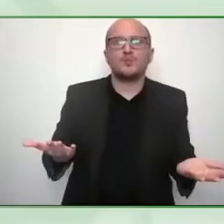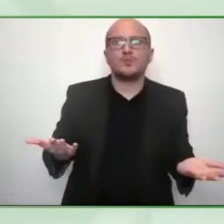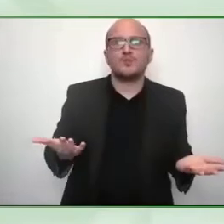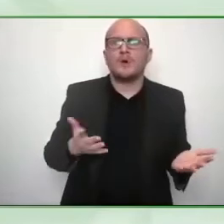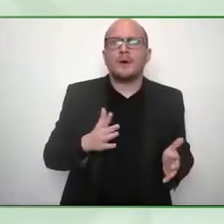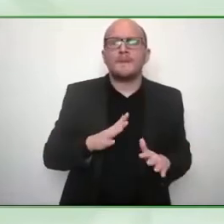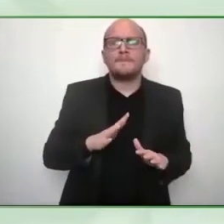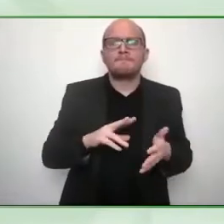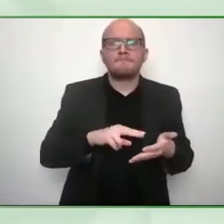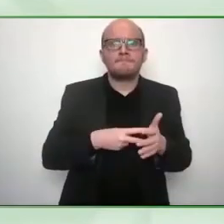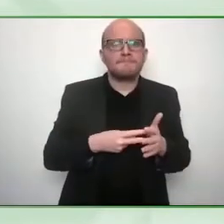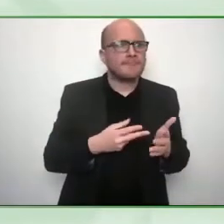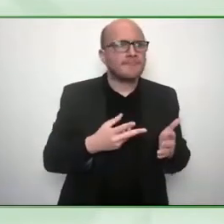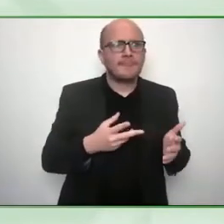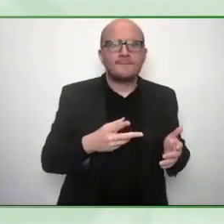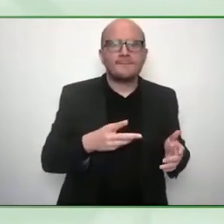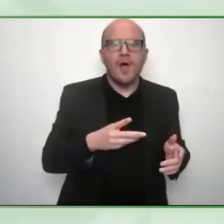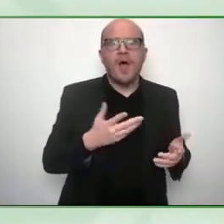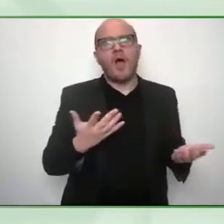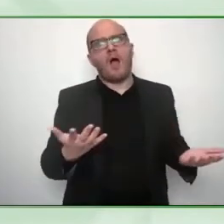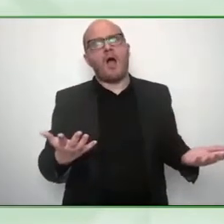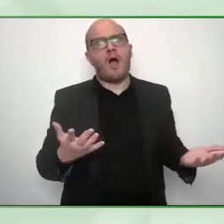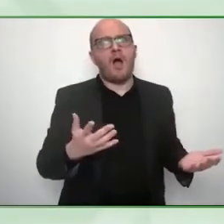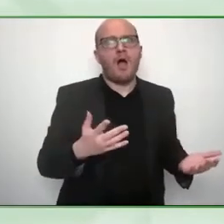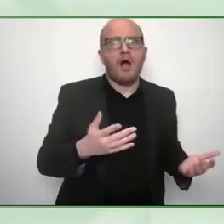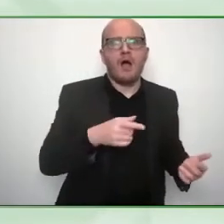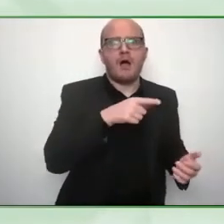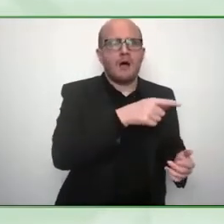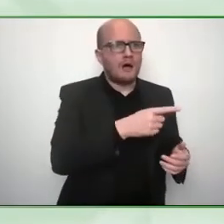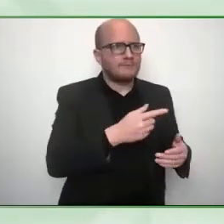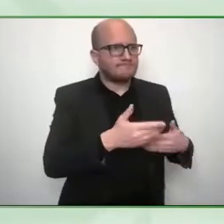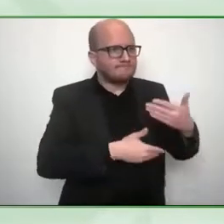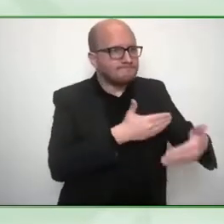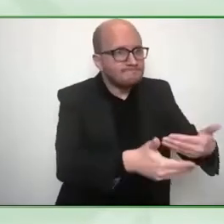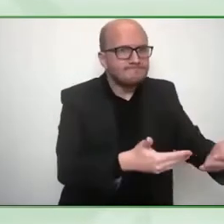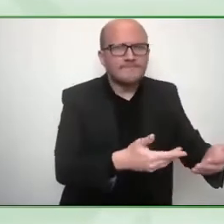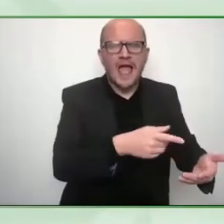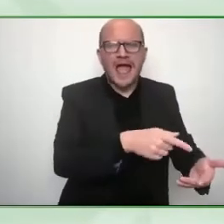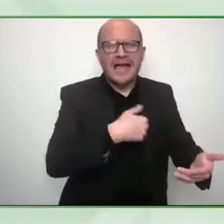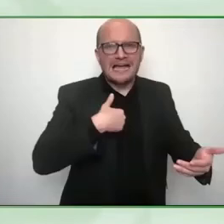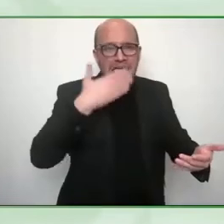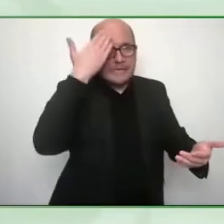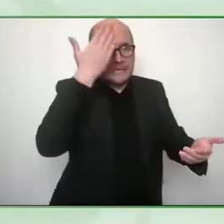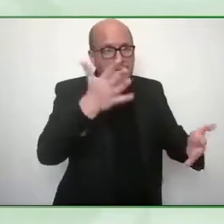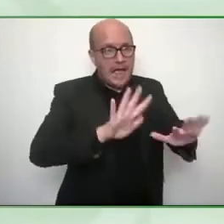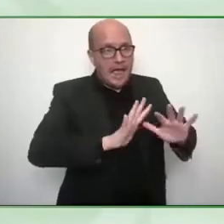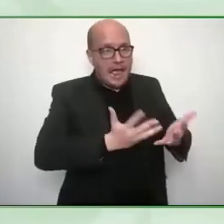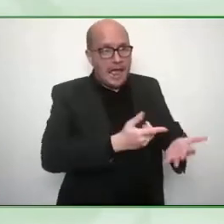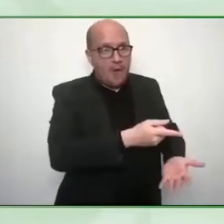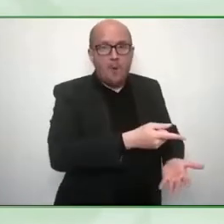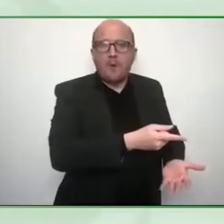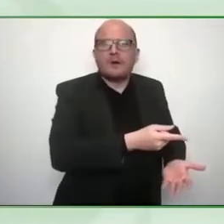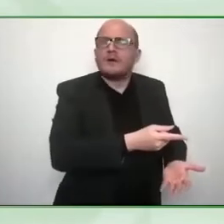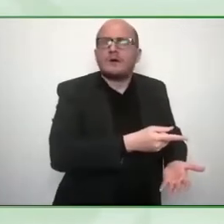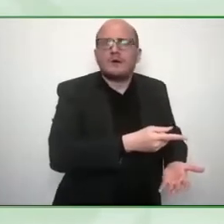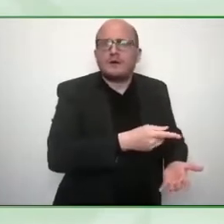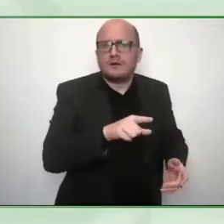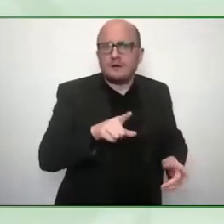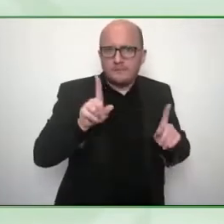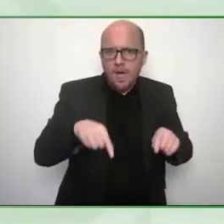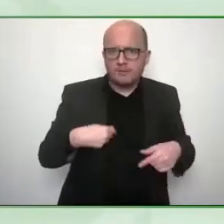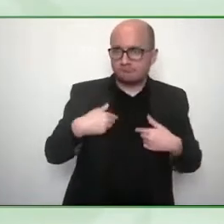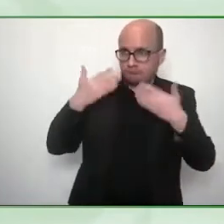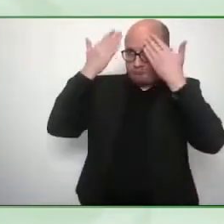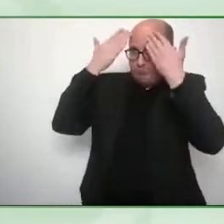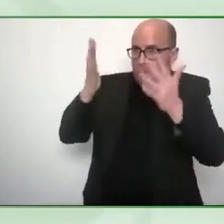that only the man on the mountaintop may have that this is something that can be distributed to the masses and that's where an ear scanner that's